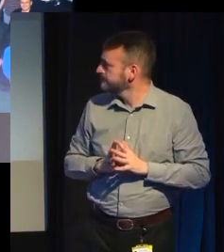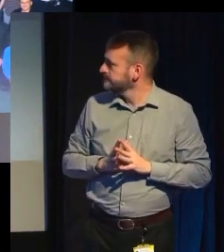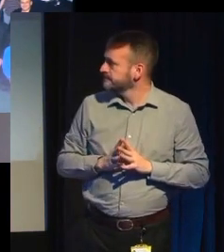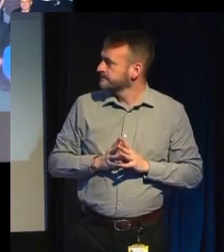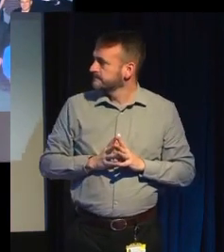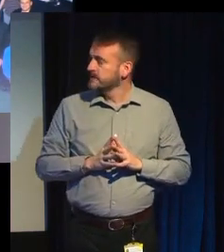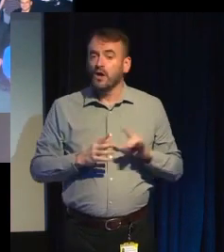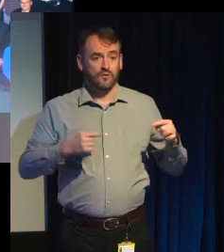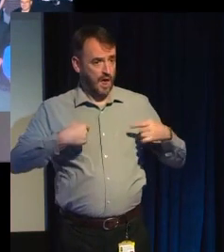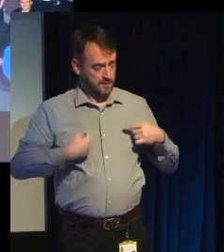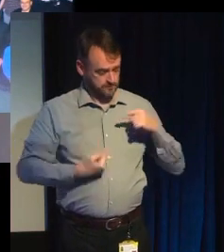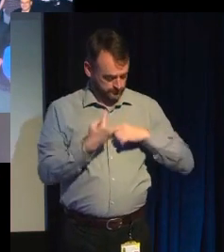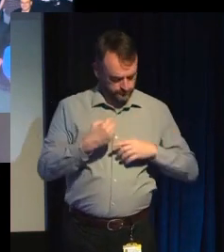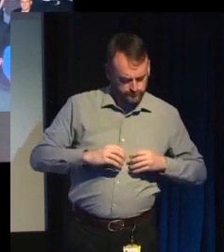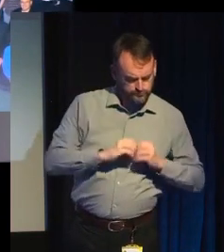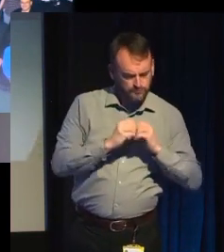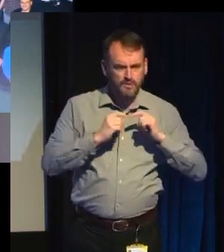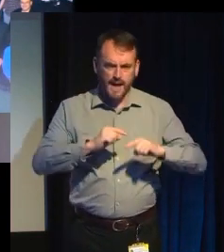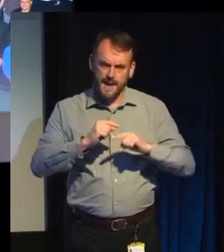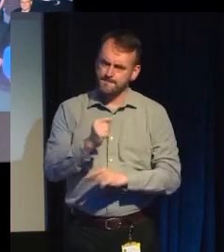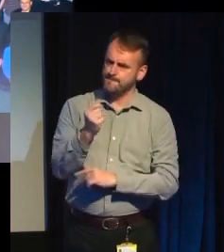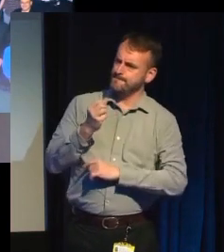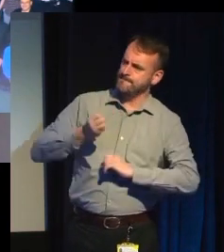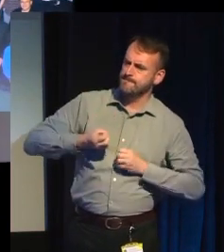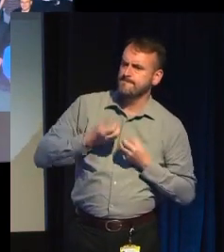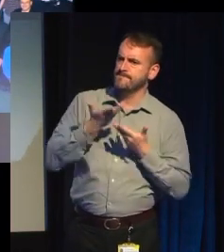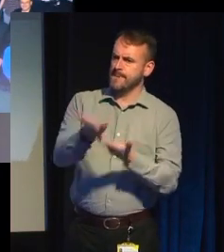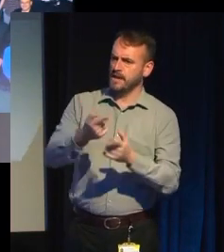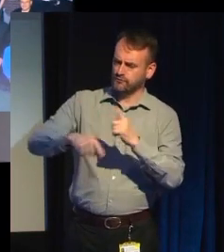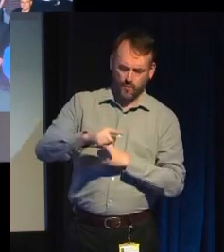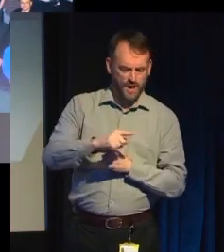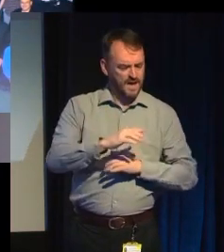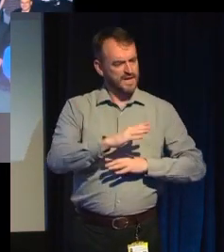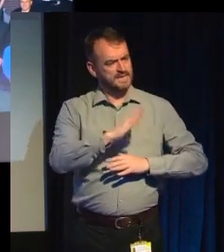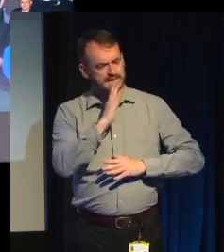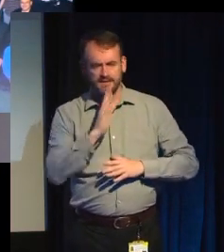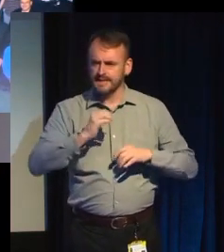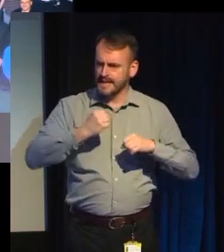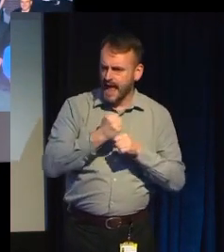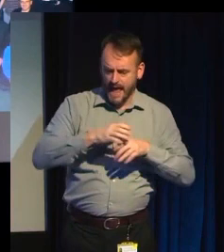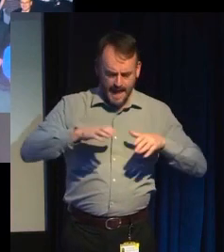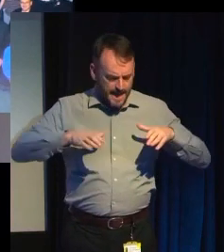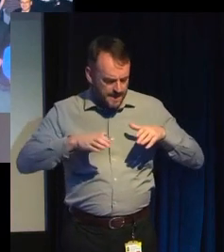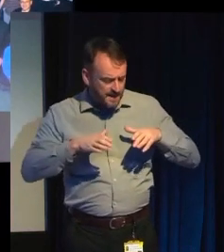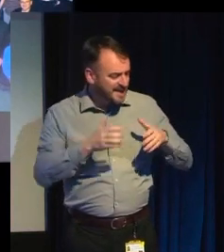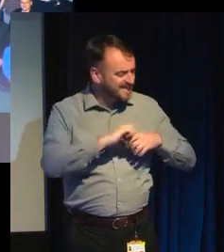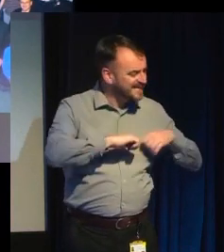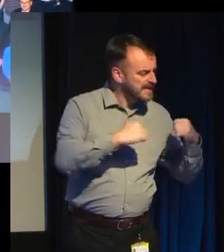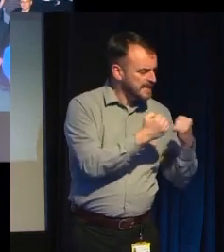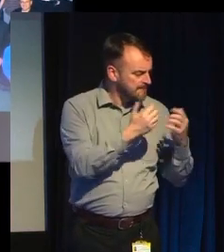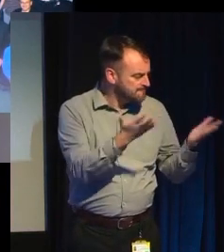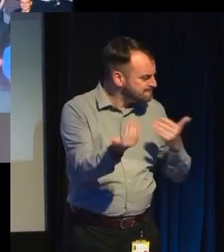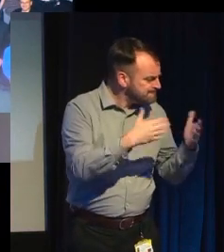pitch for a serious game, an important game, and I put together a team to make it, and I tried to apply for some of this